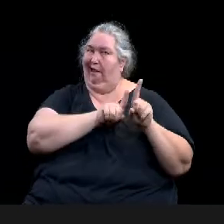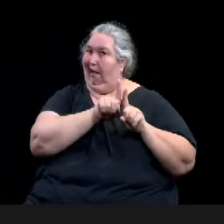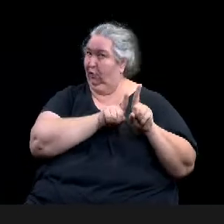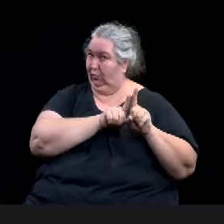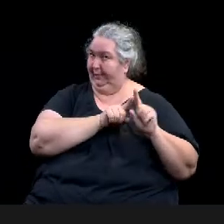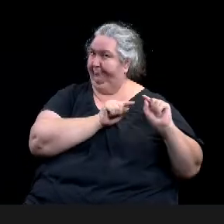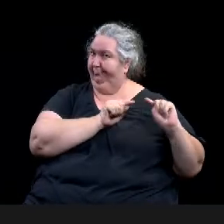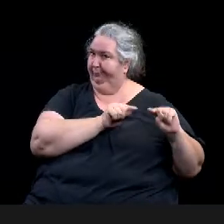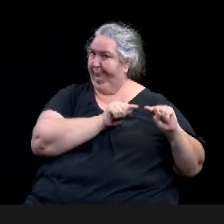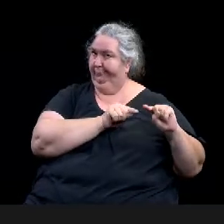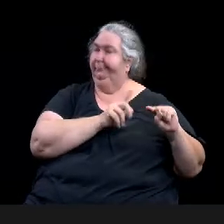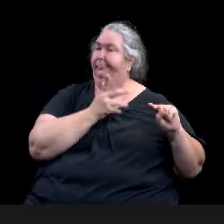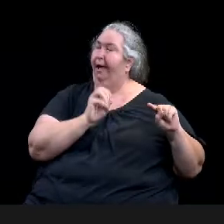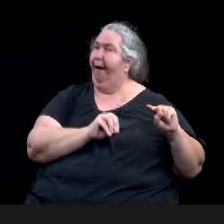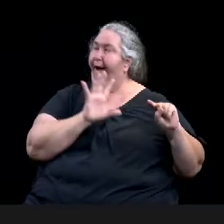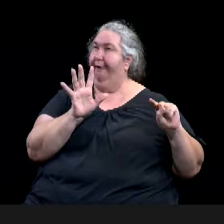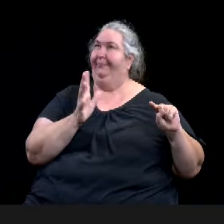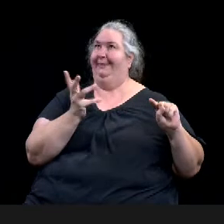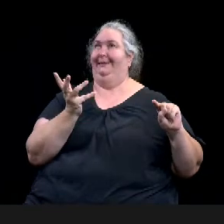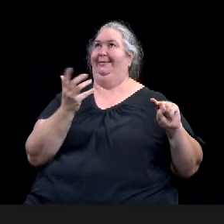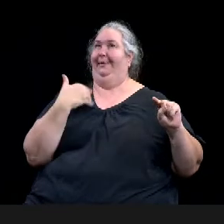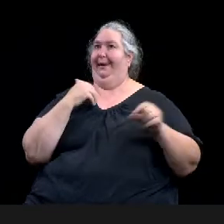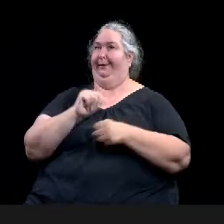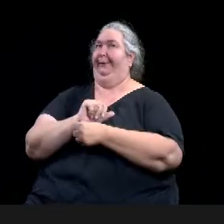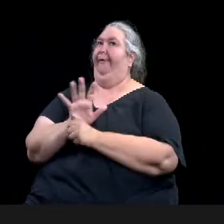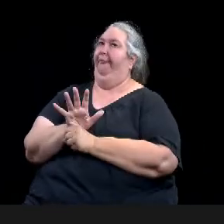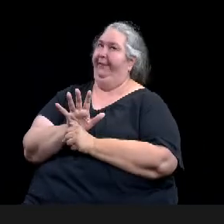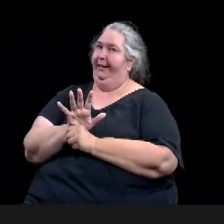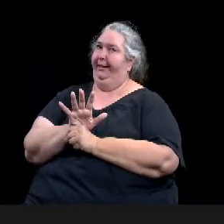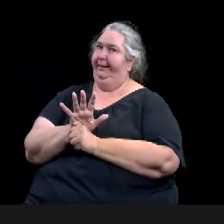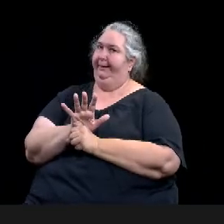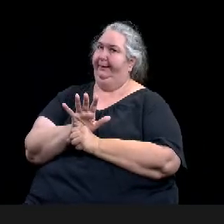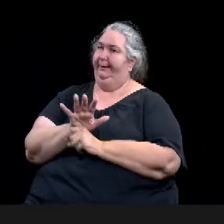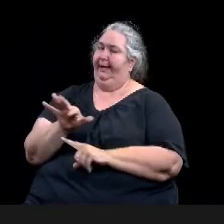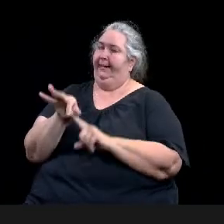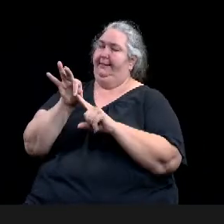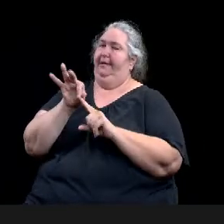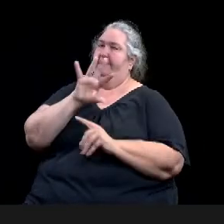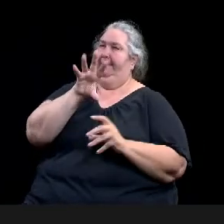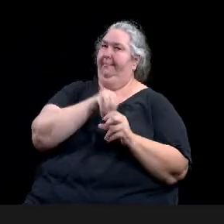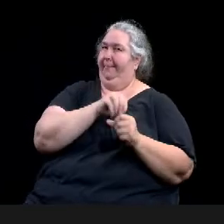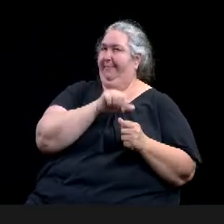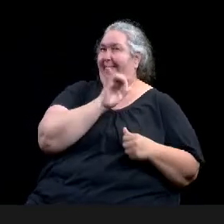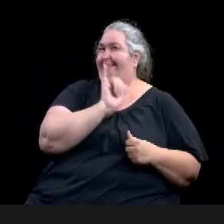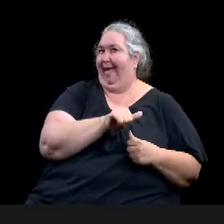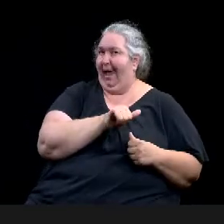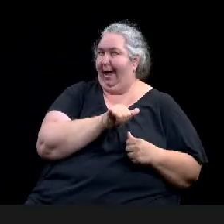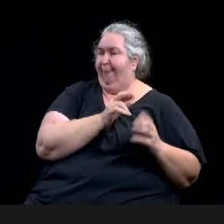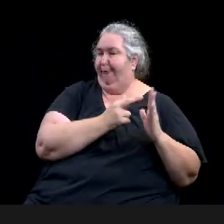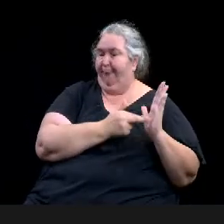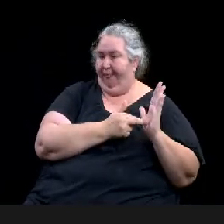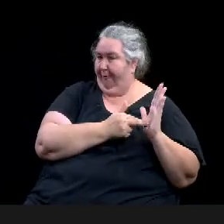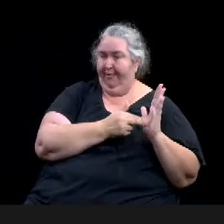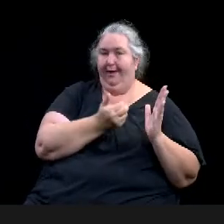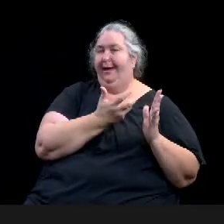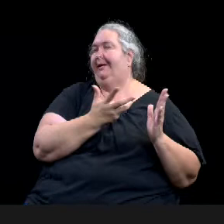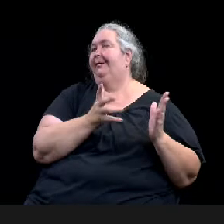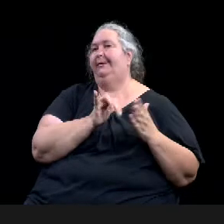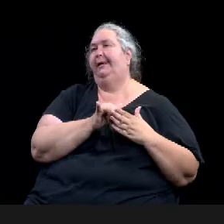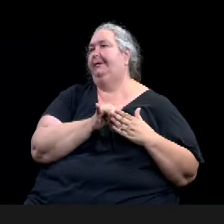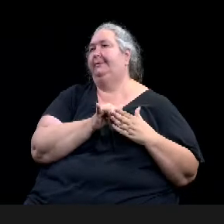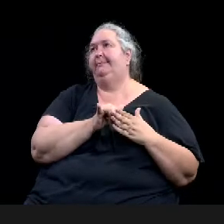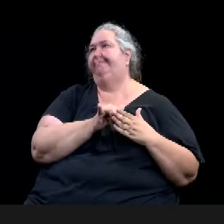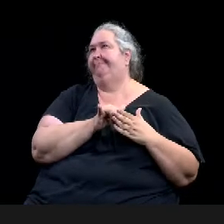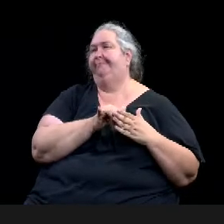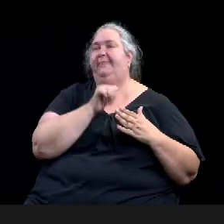or anything that would be well outside their control. Um, but in general, we would want the active neighborhood associations who have